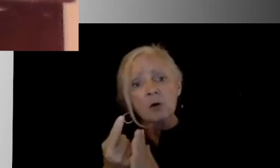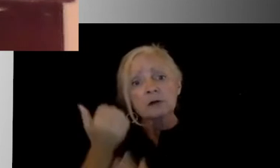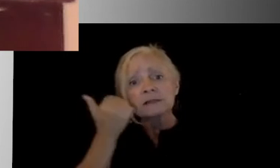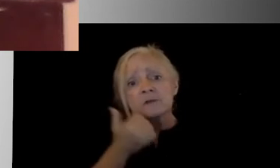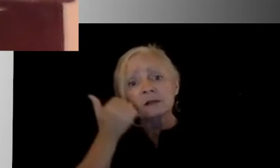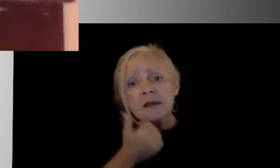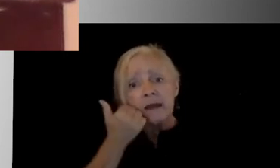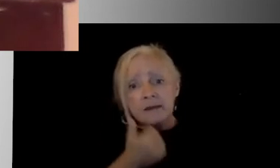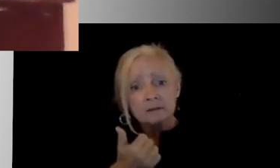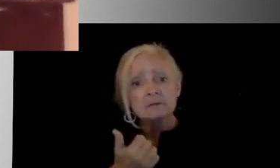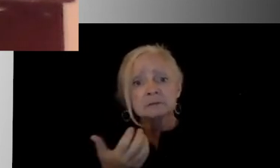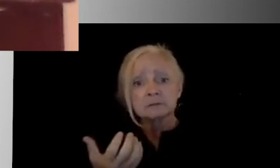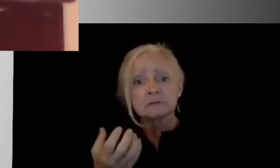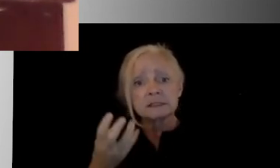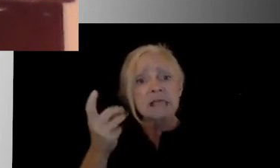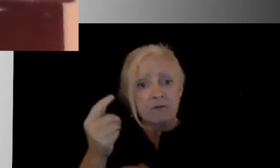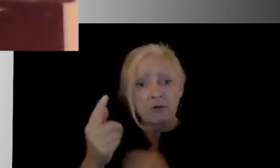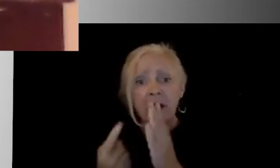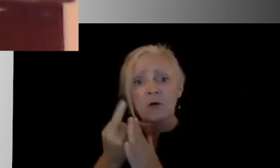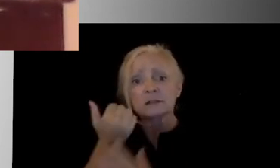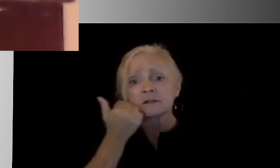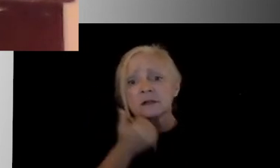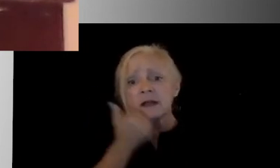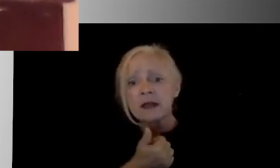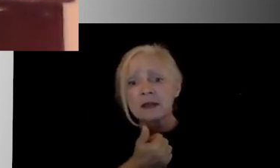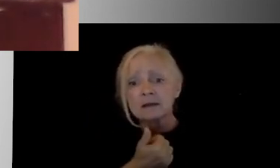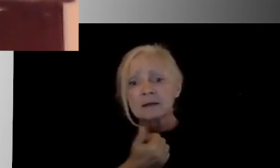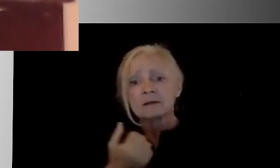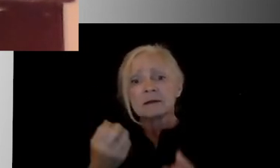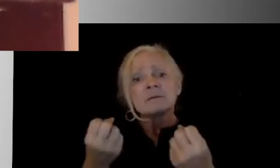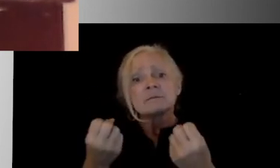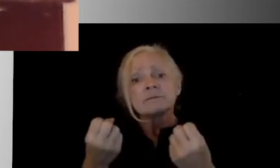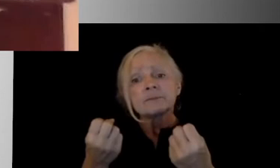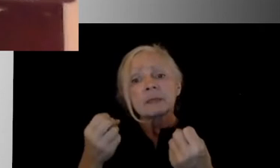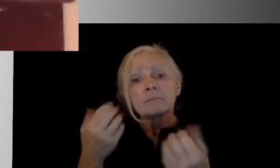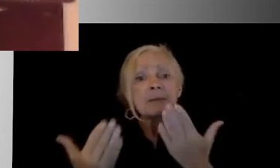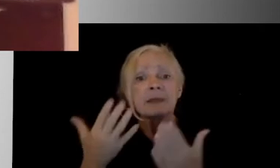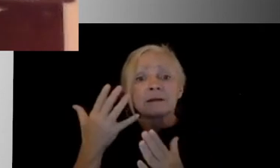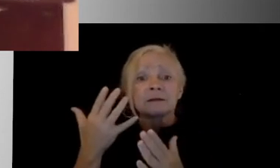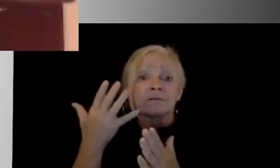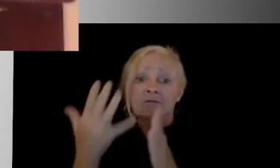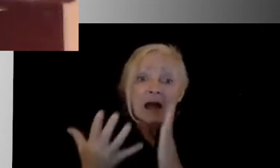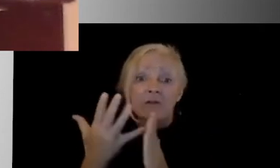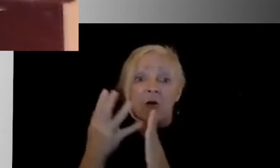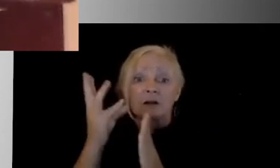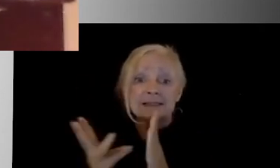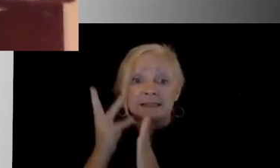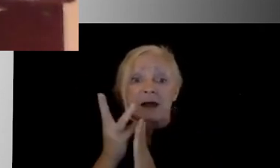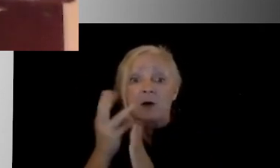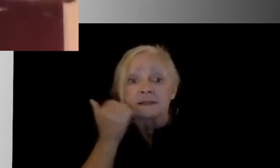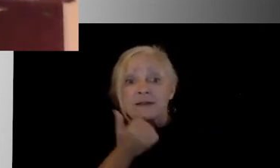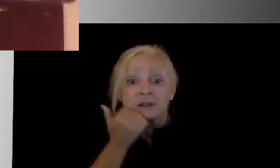as well. It shouldn't be, you know, in many cases, it should be five to six hours a day. The challenge that,